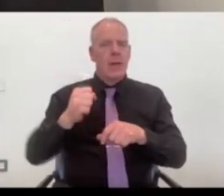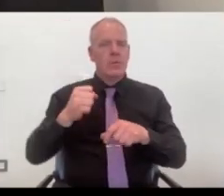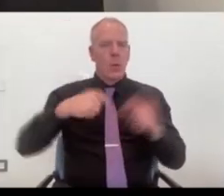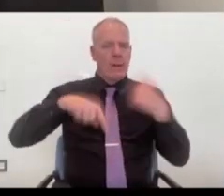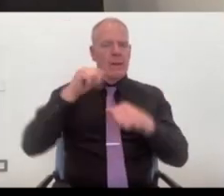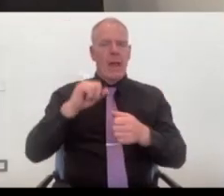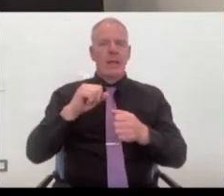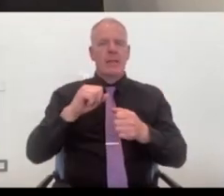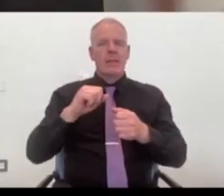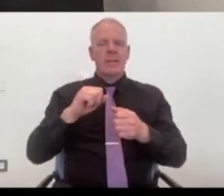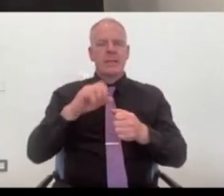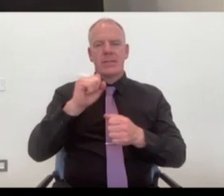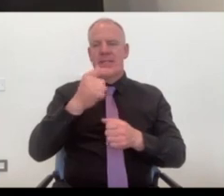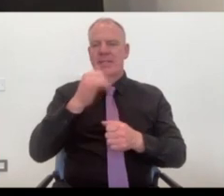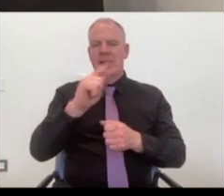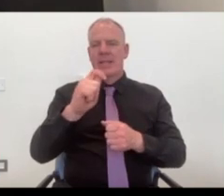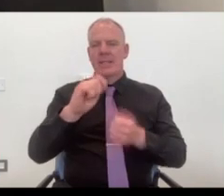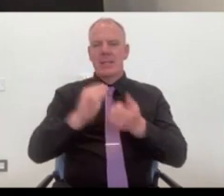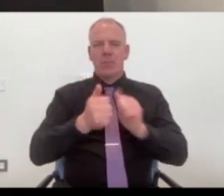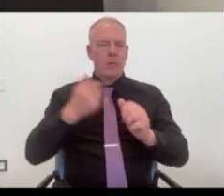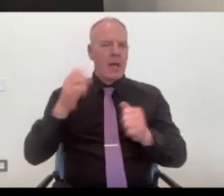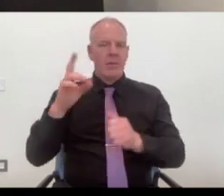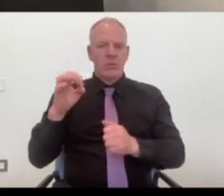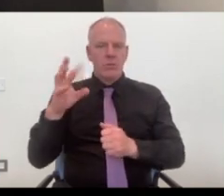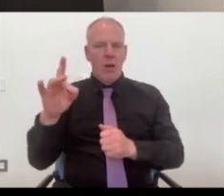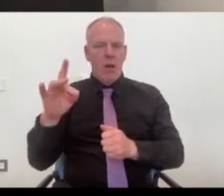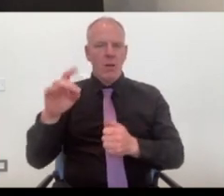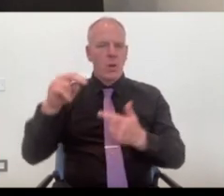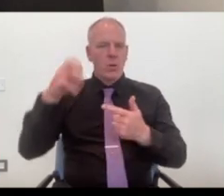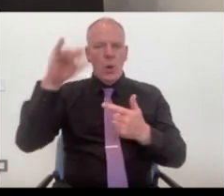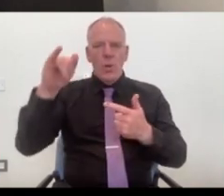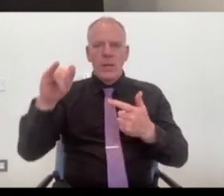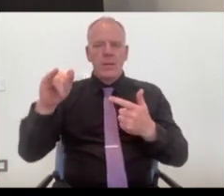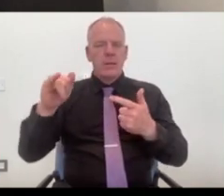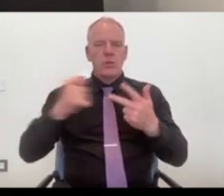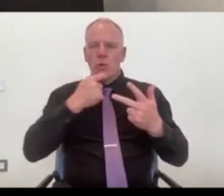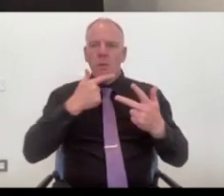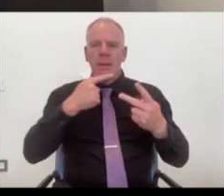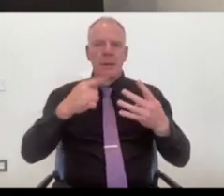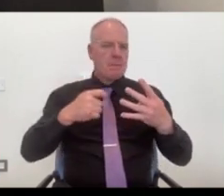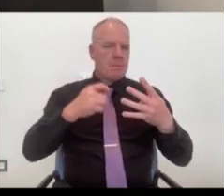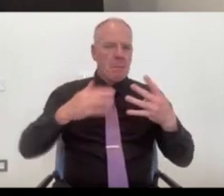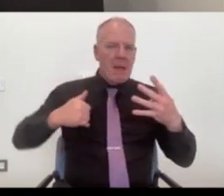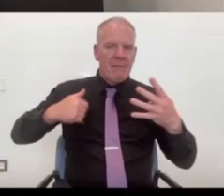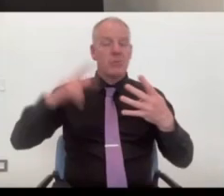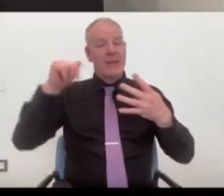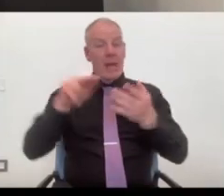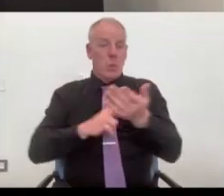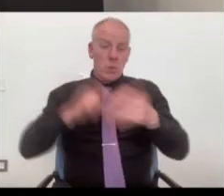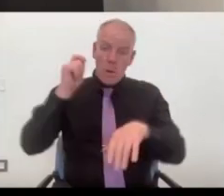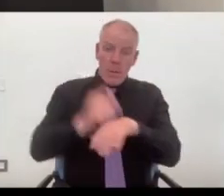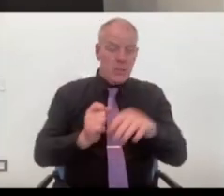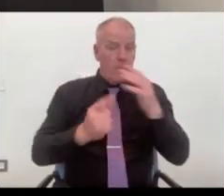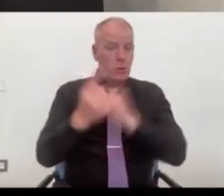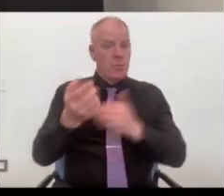Tandalk, Newry, Dublin, Belfast and everywhere in between, we're definitely in a place to maximize the opportunities. We have